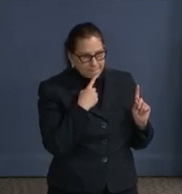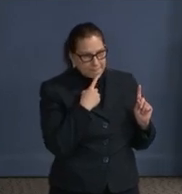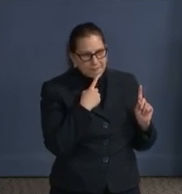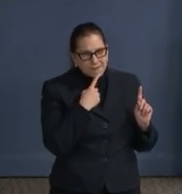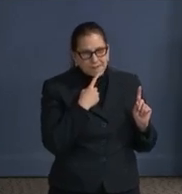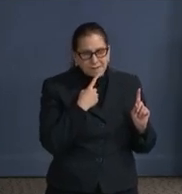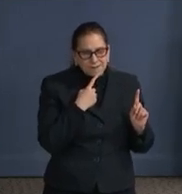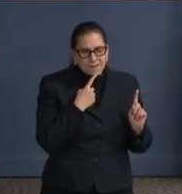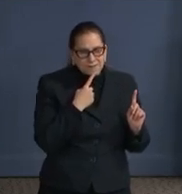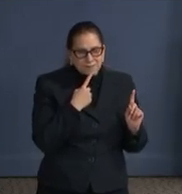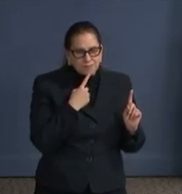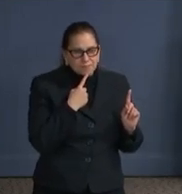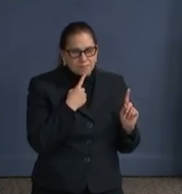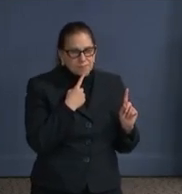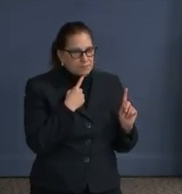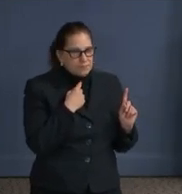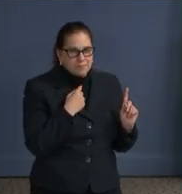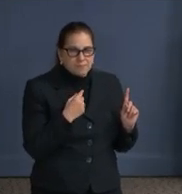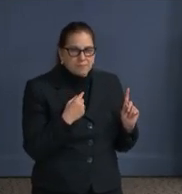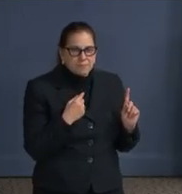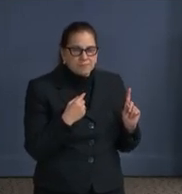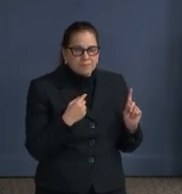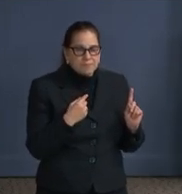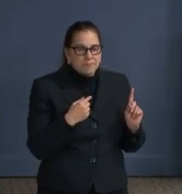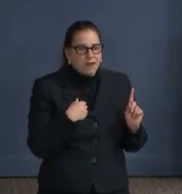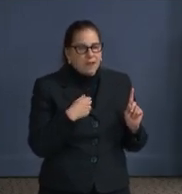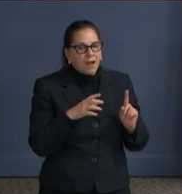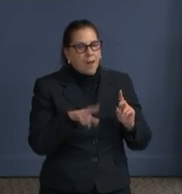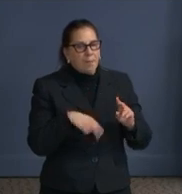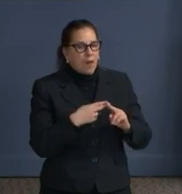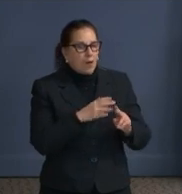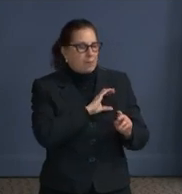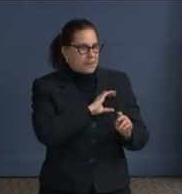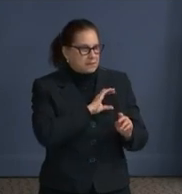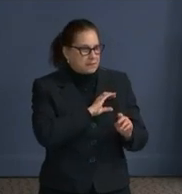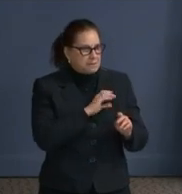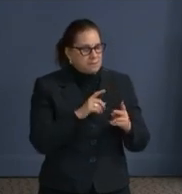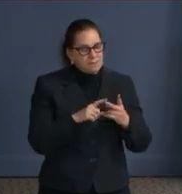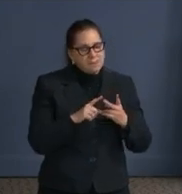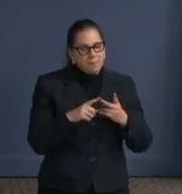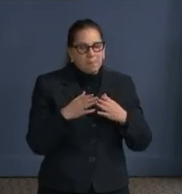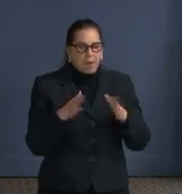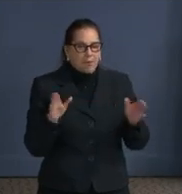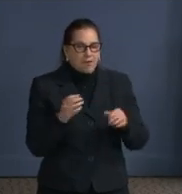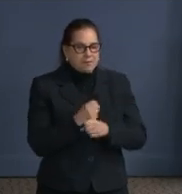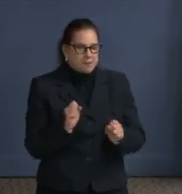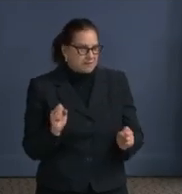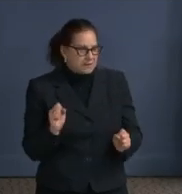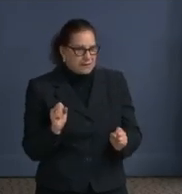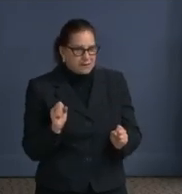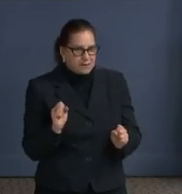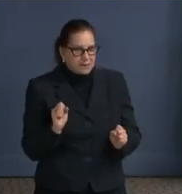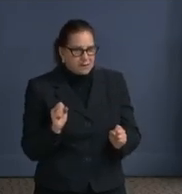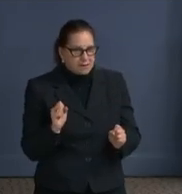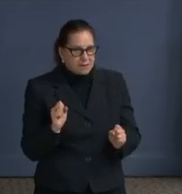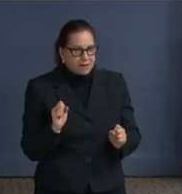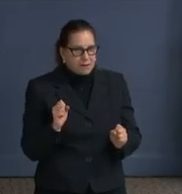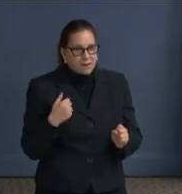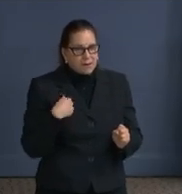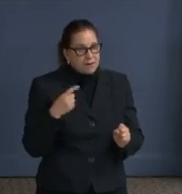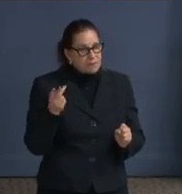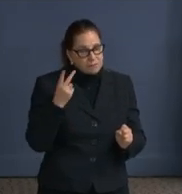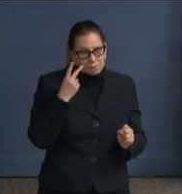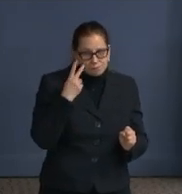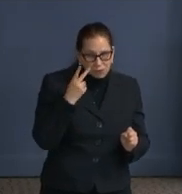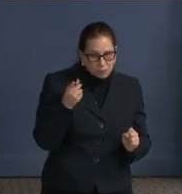shift gears and more that the police and public make the vein. Sure. So we heard from Chief Pranti earlier this week, we got